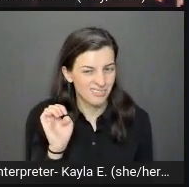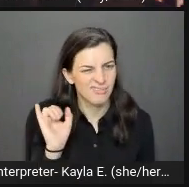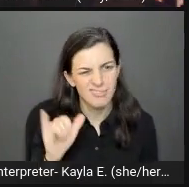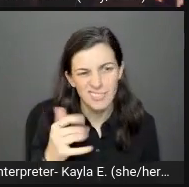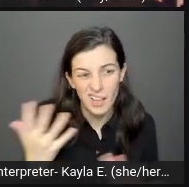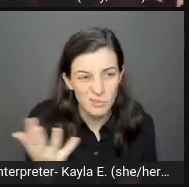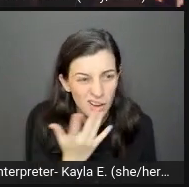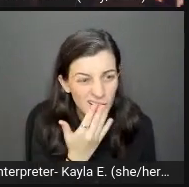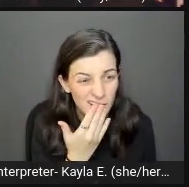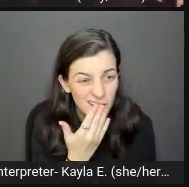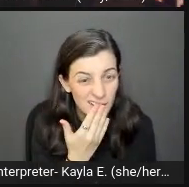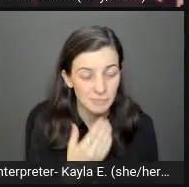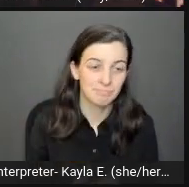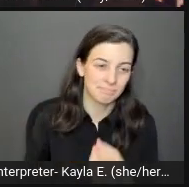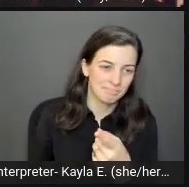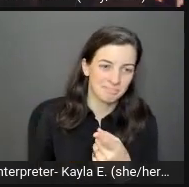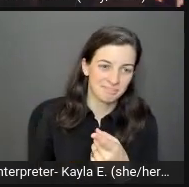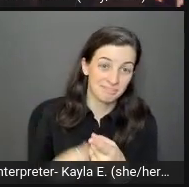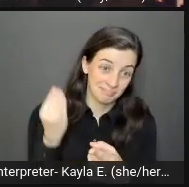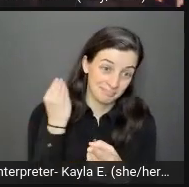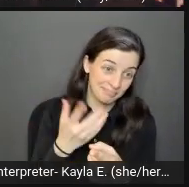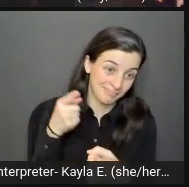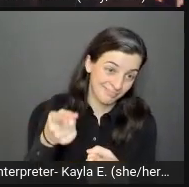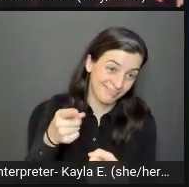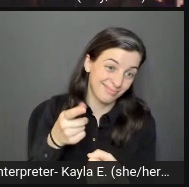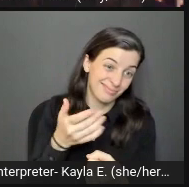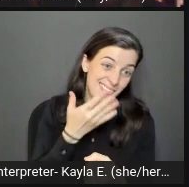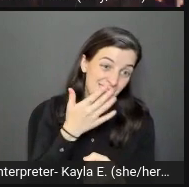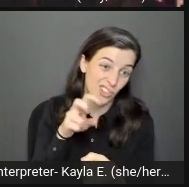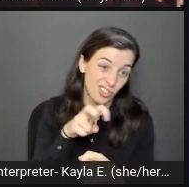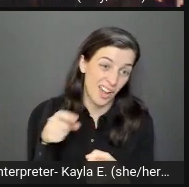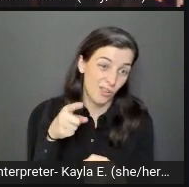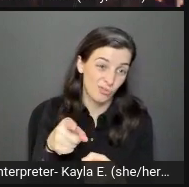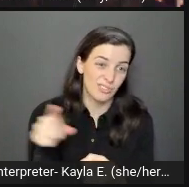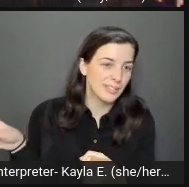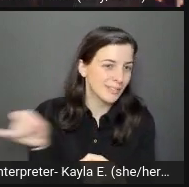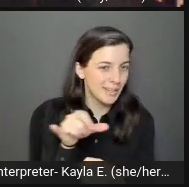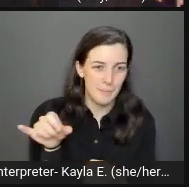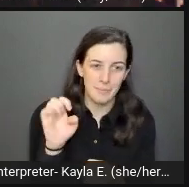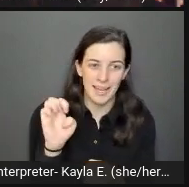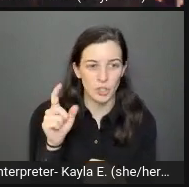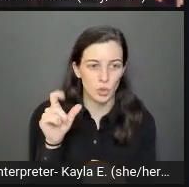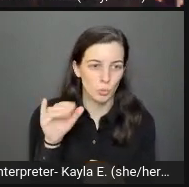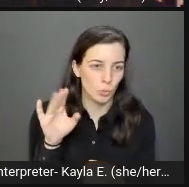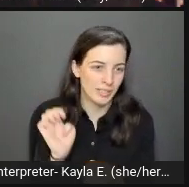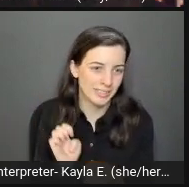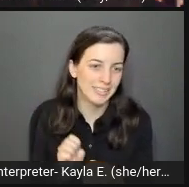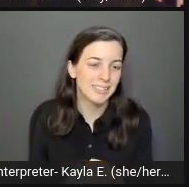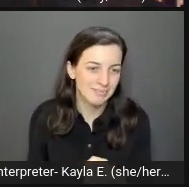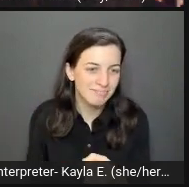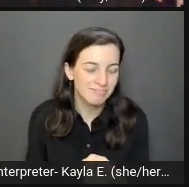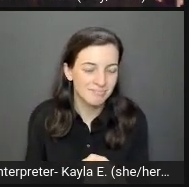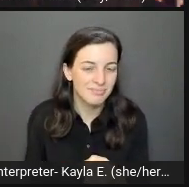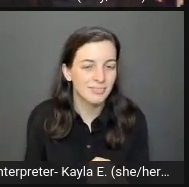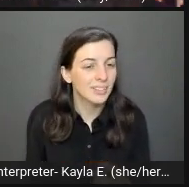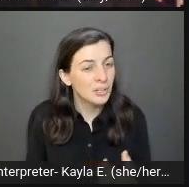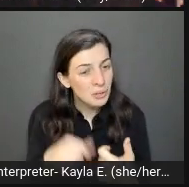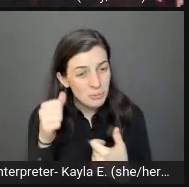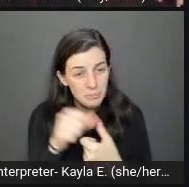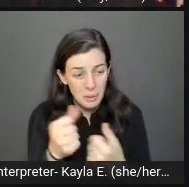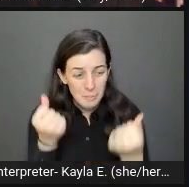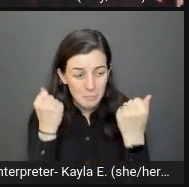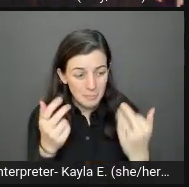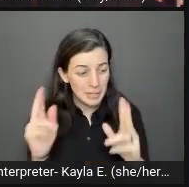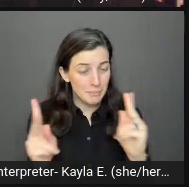is basically the color of this couch. Consider your variables also. Remember, many people with disabilities are